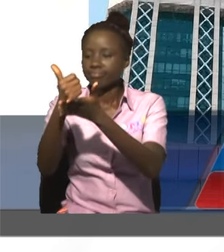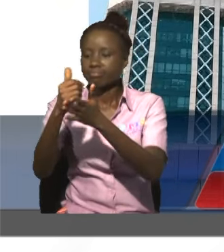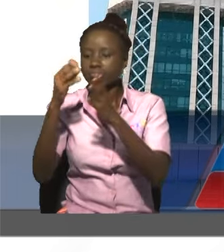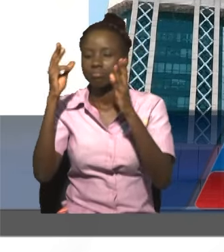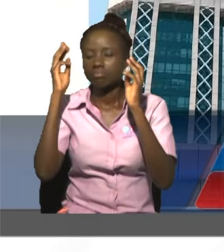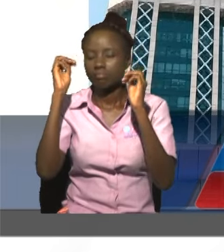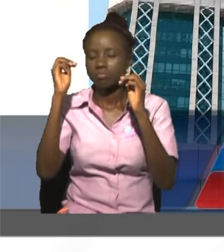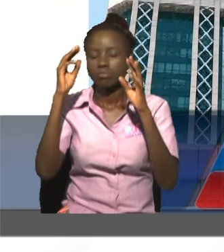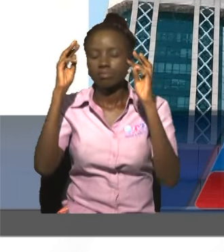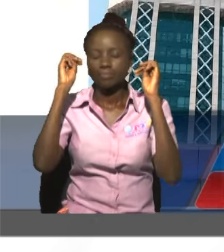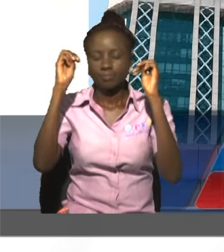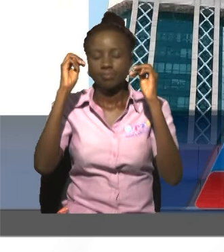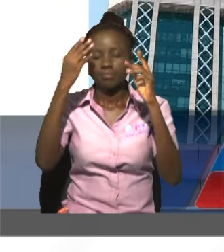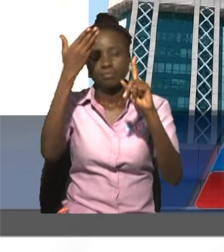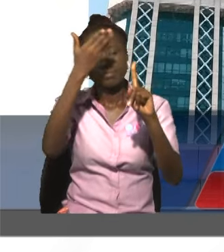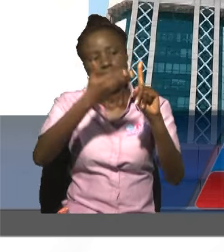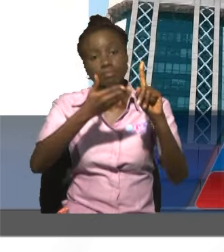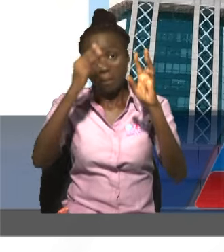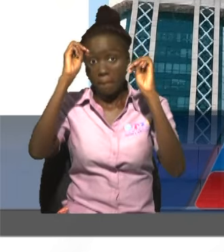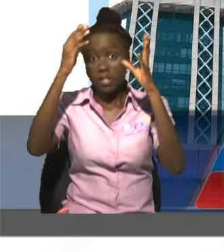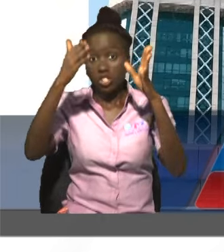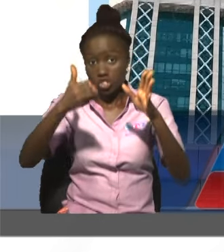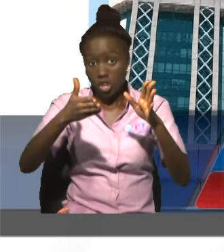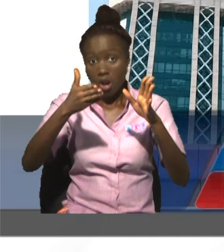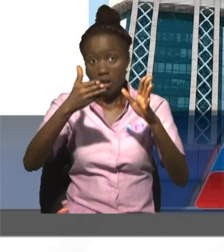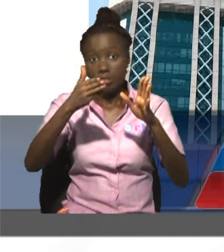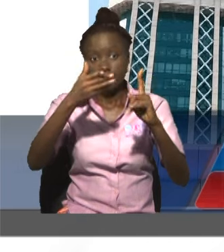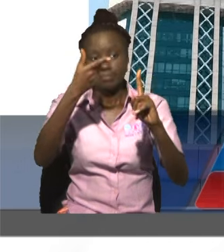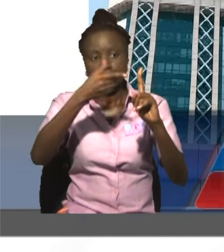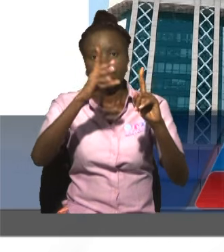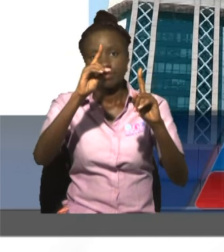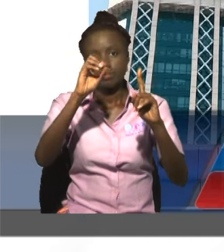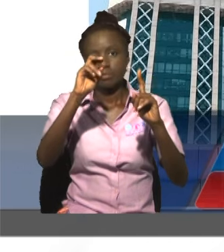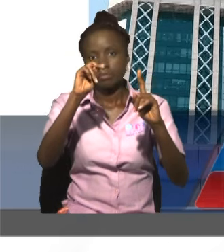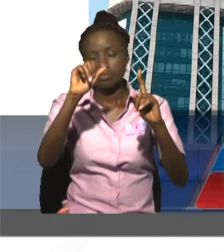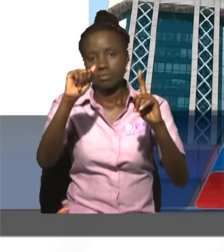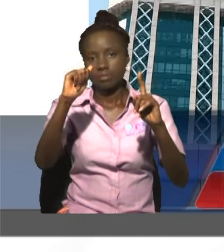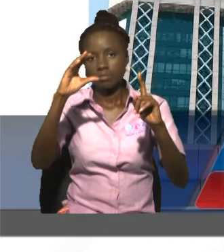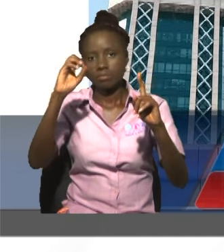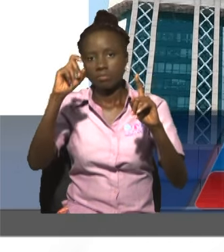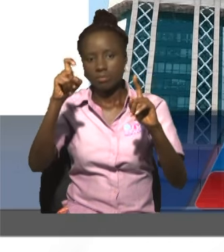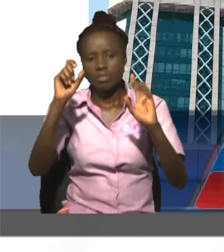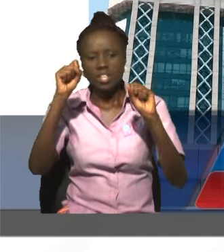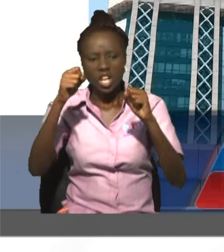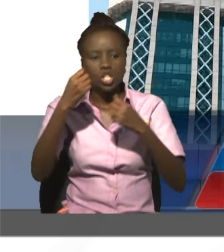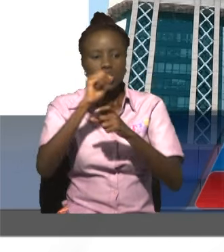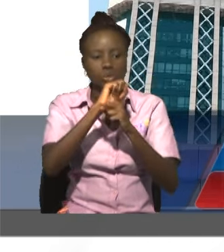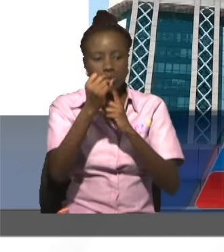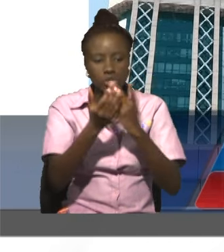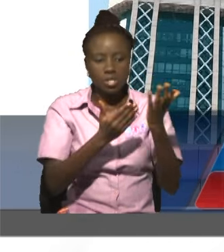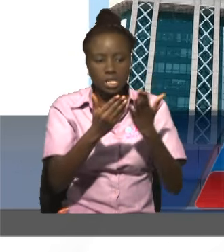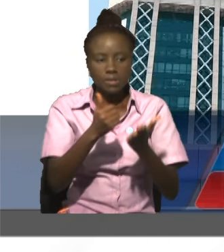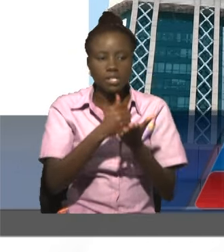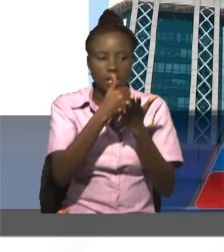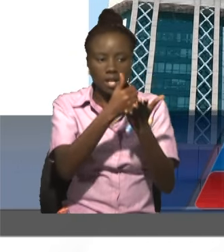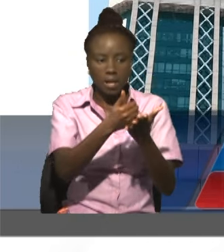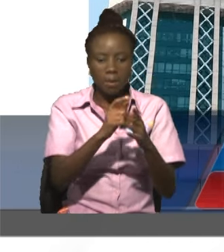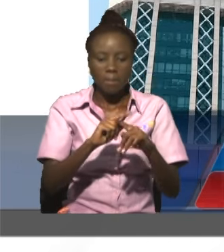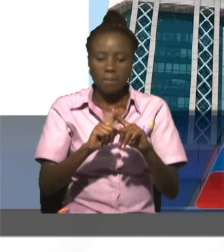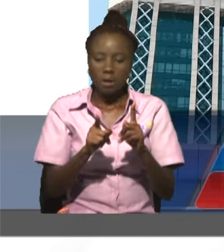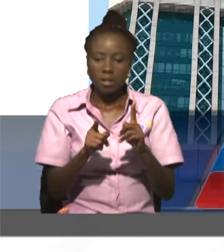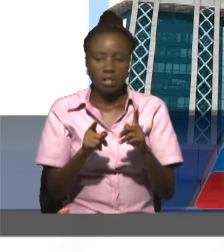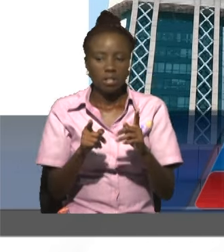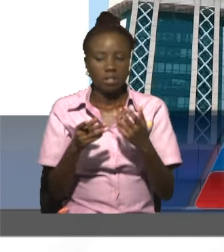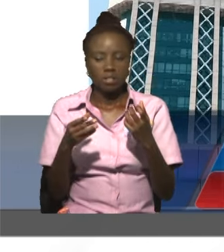Line Minister Donna Cox said while the ministry provides social services and assistance, there is a whole-of-government approach to assist